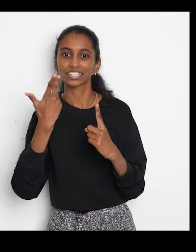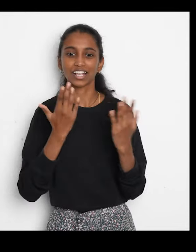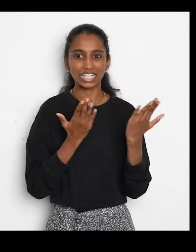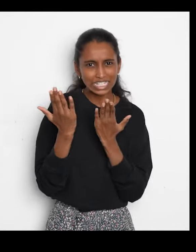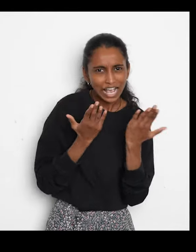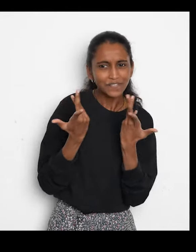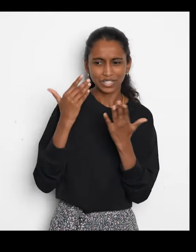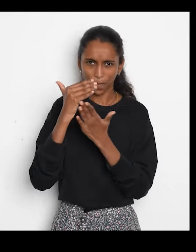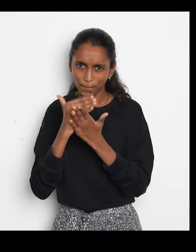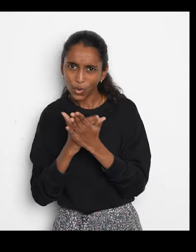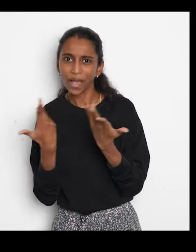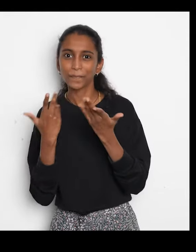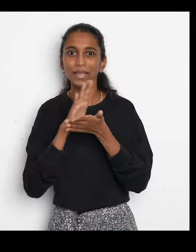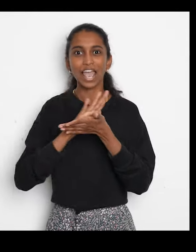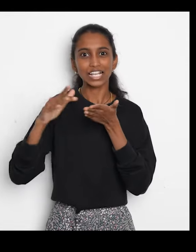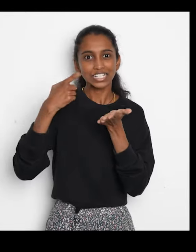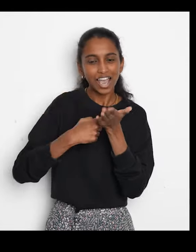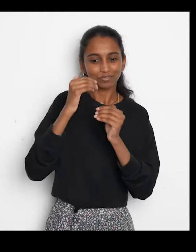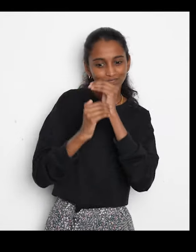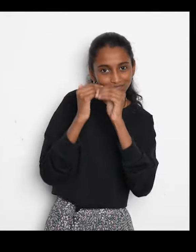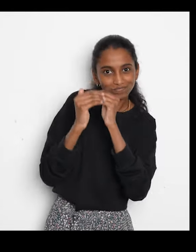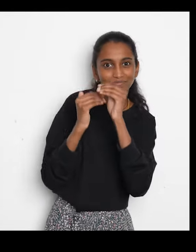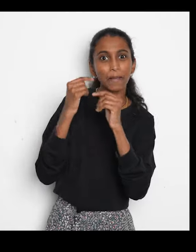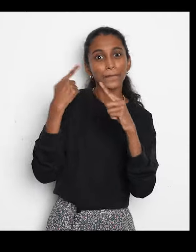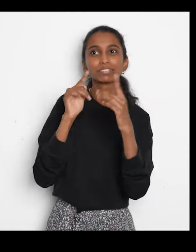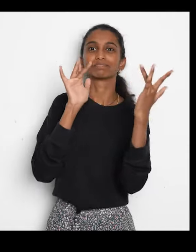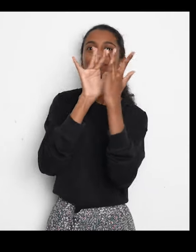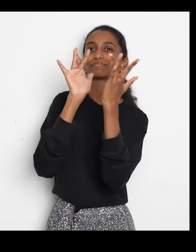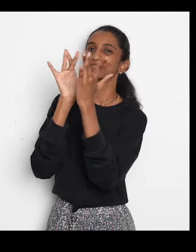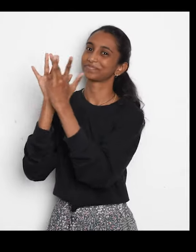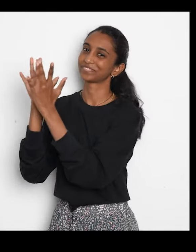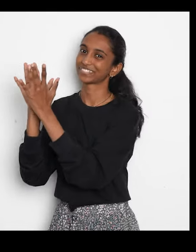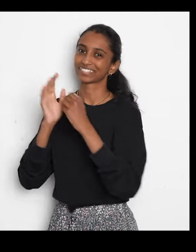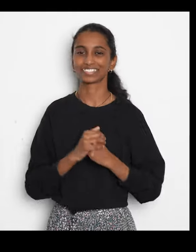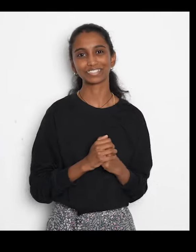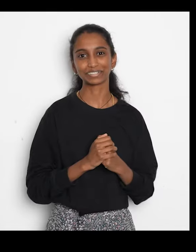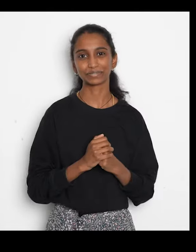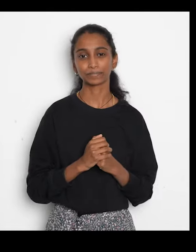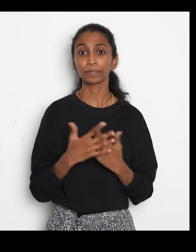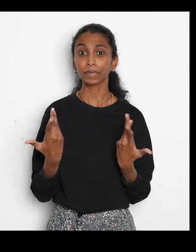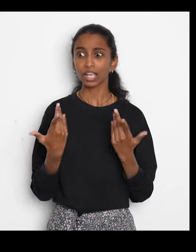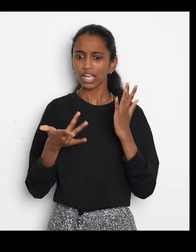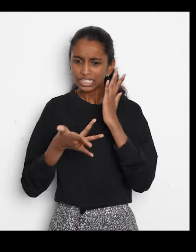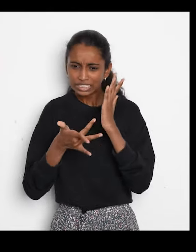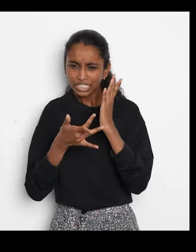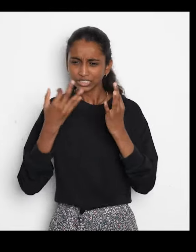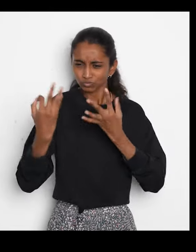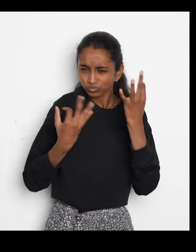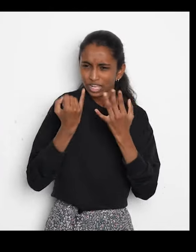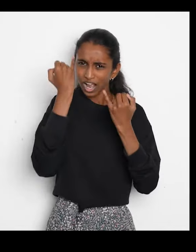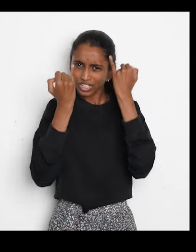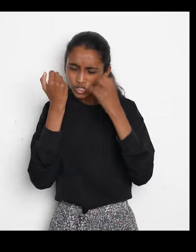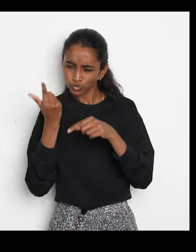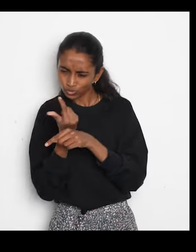our services and programs, HR practices and outreach. By using innovative